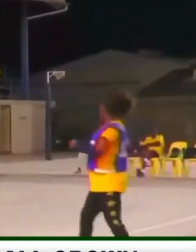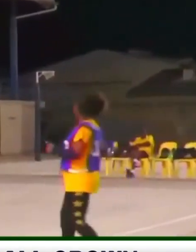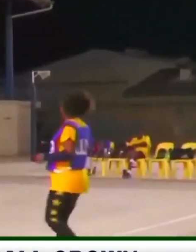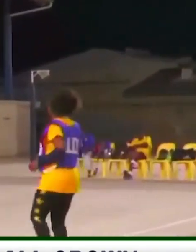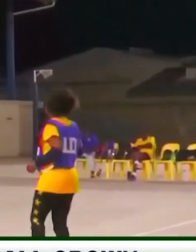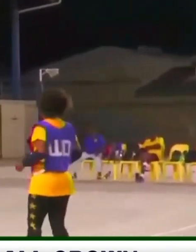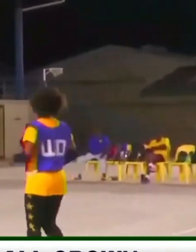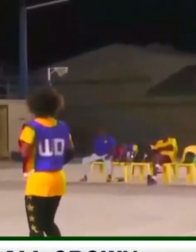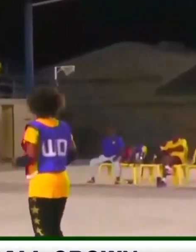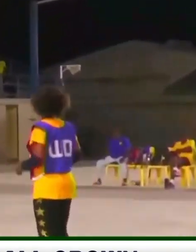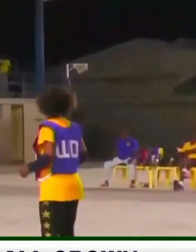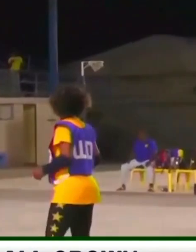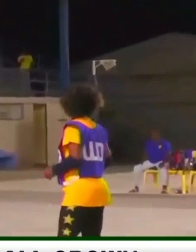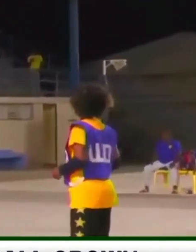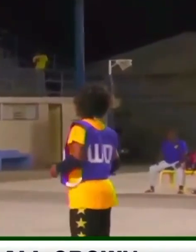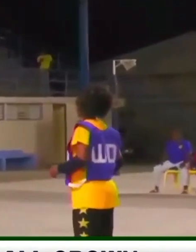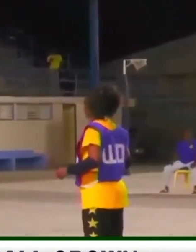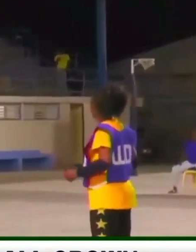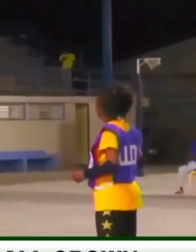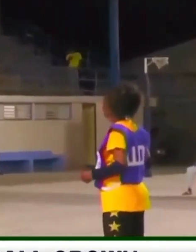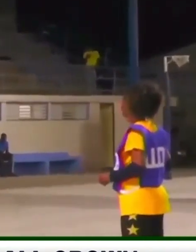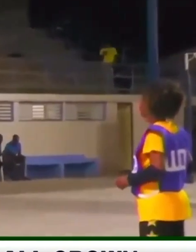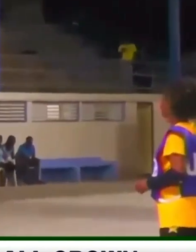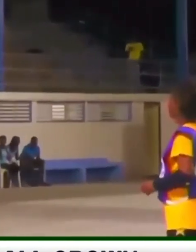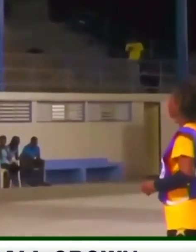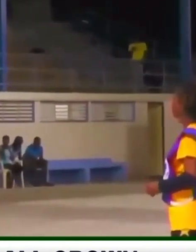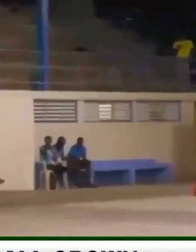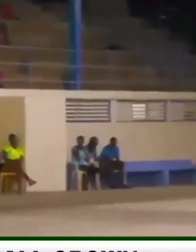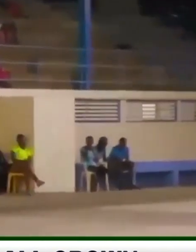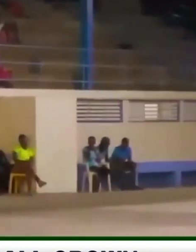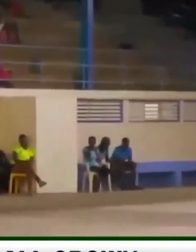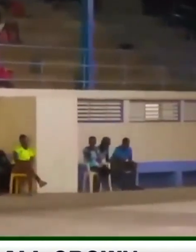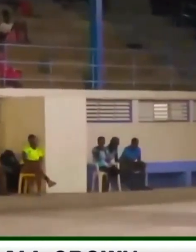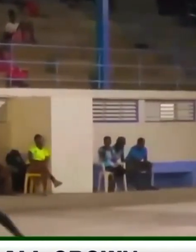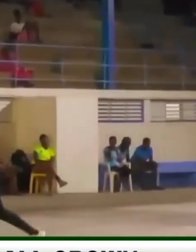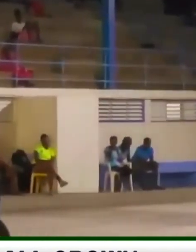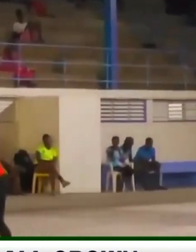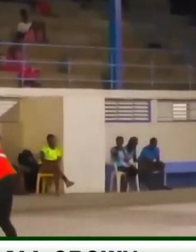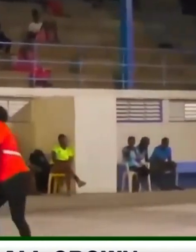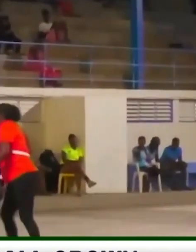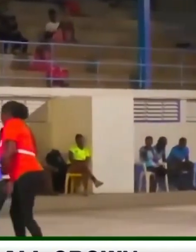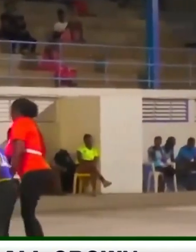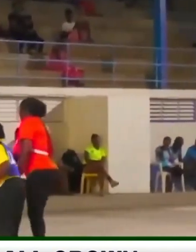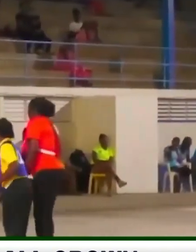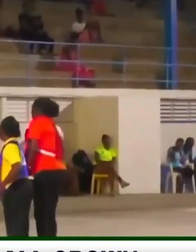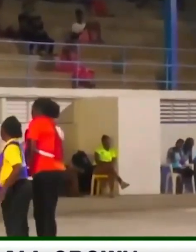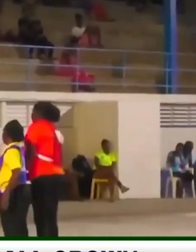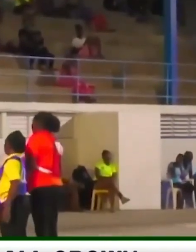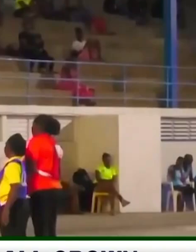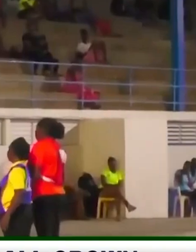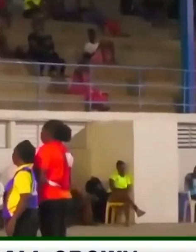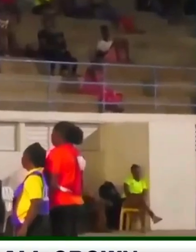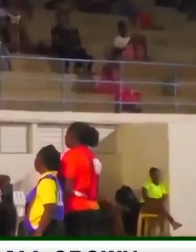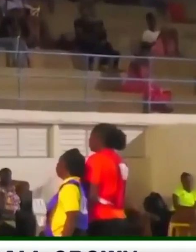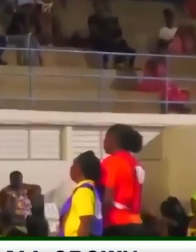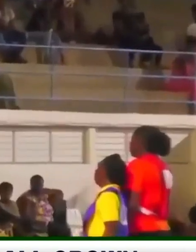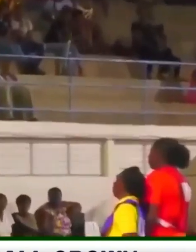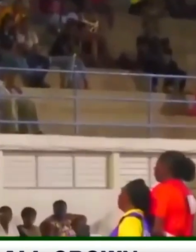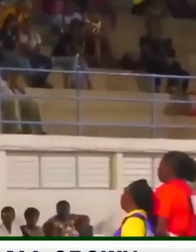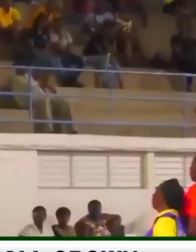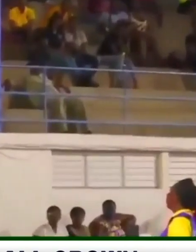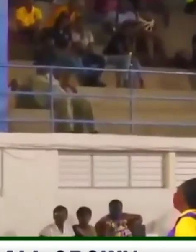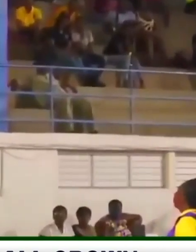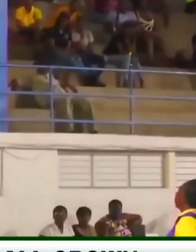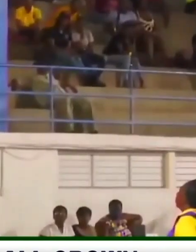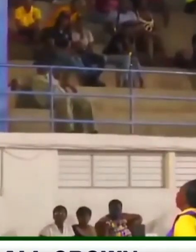passes, goal attack. Cheryl Steele sinks it. Missed 7 of 11 attempts. The supporters loving it. Rangers still